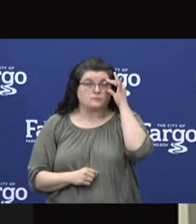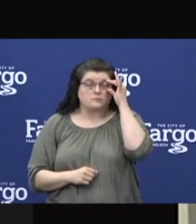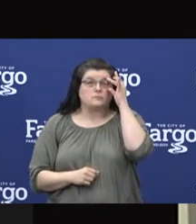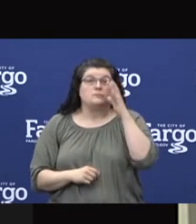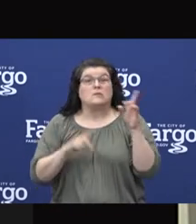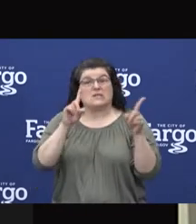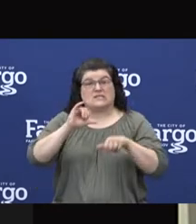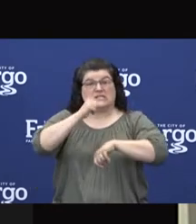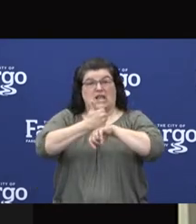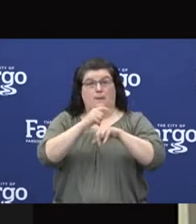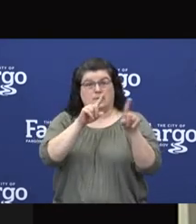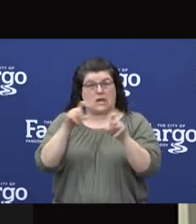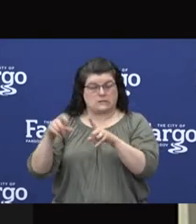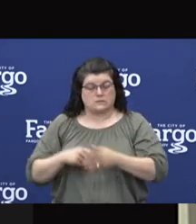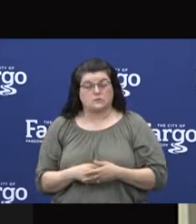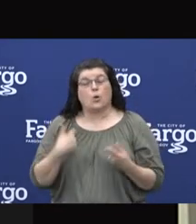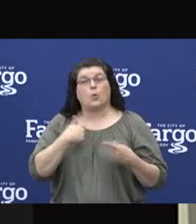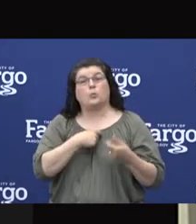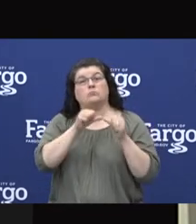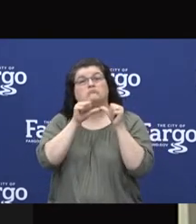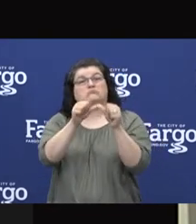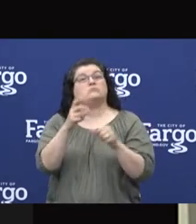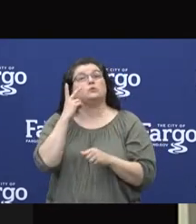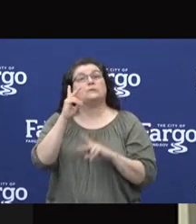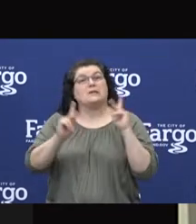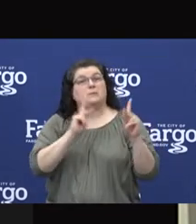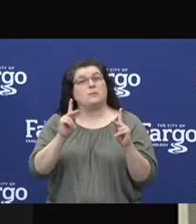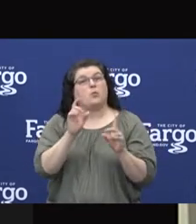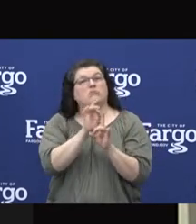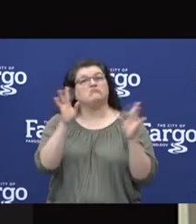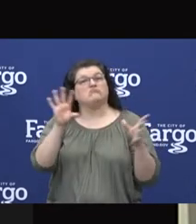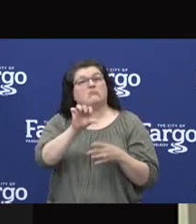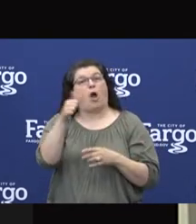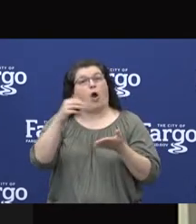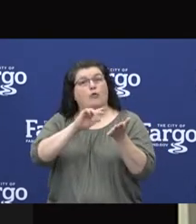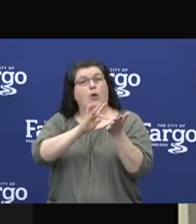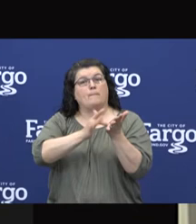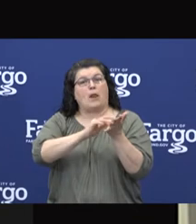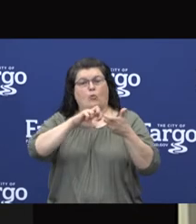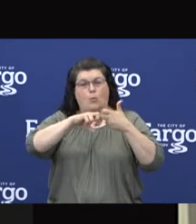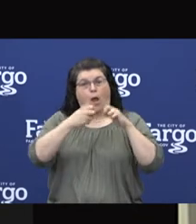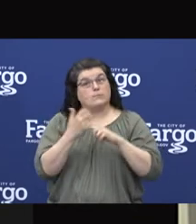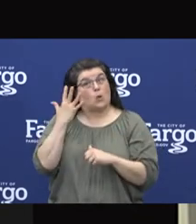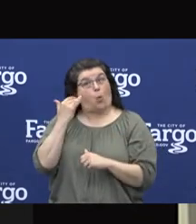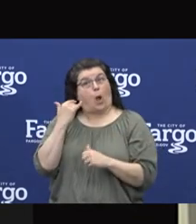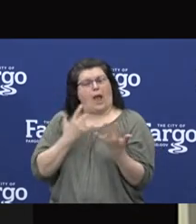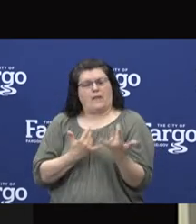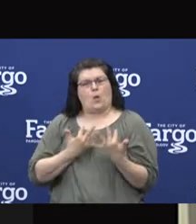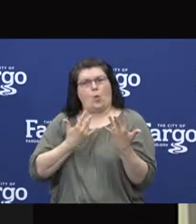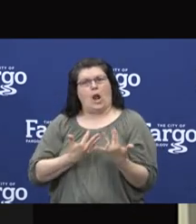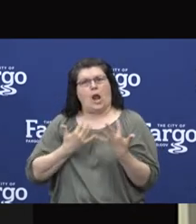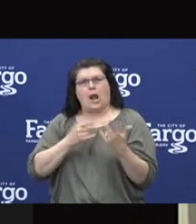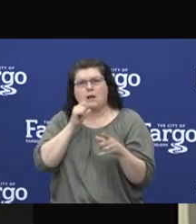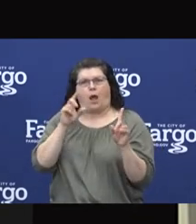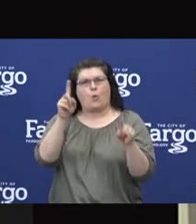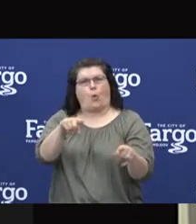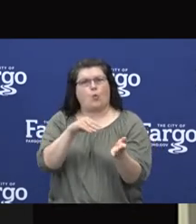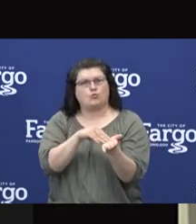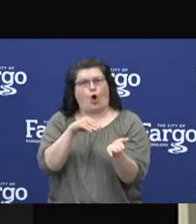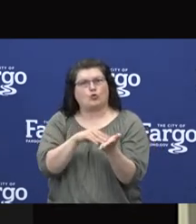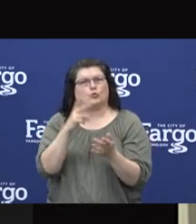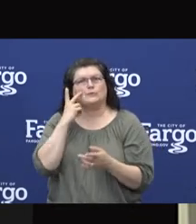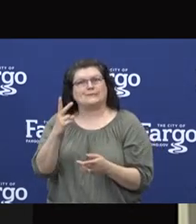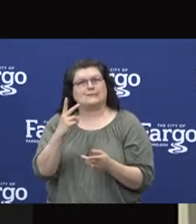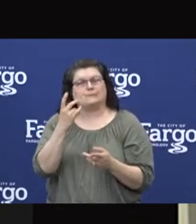We continue to see patients with more severe medical problems because they waited too long to seek care. A wellness exam may be the